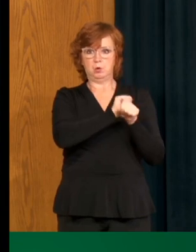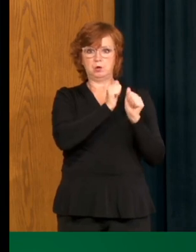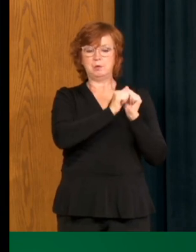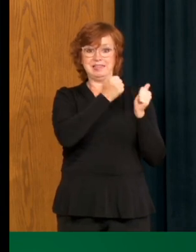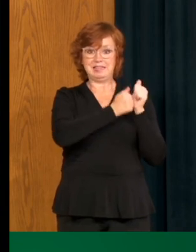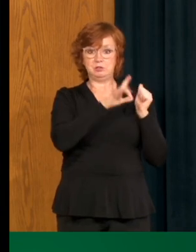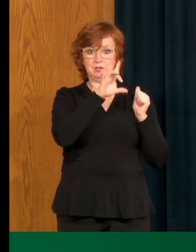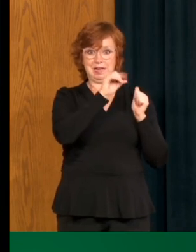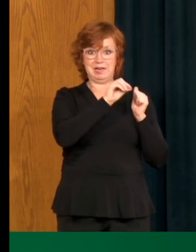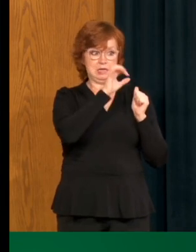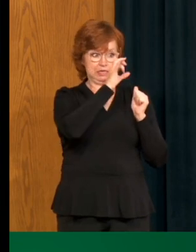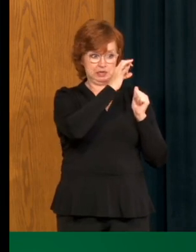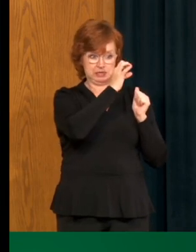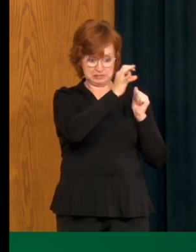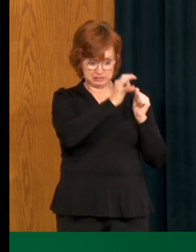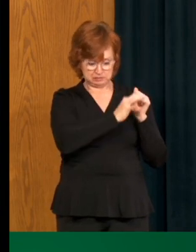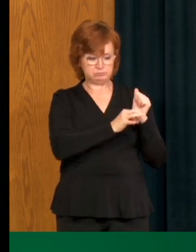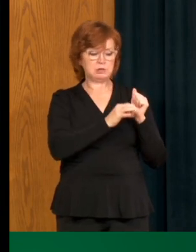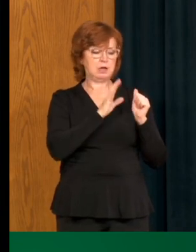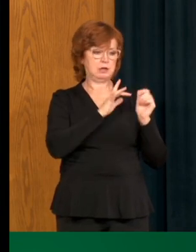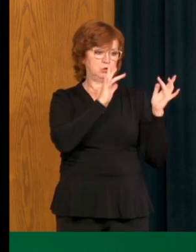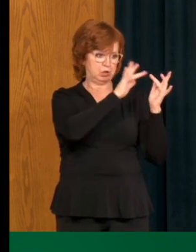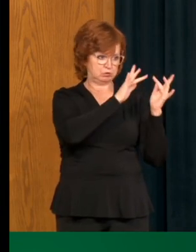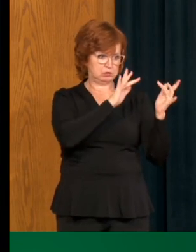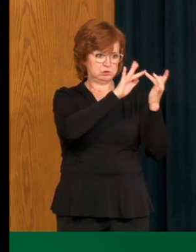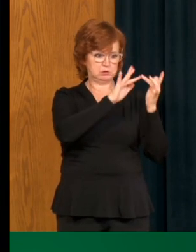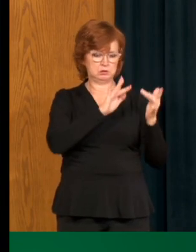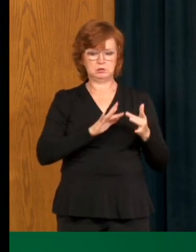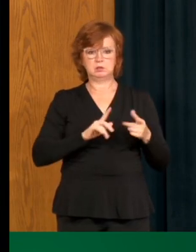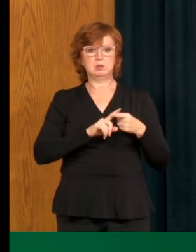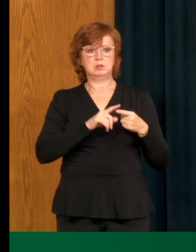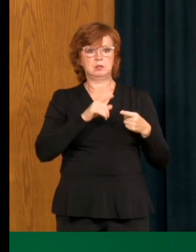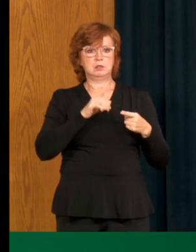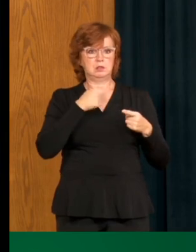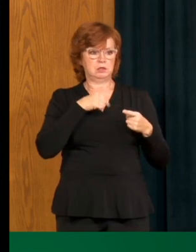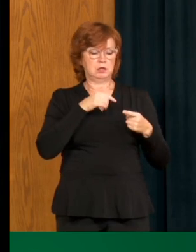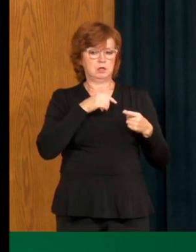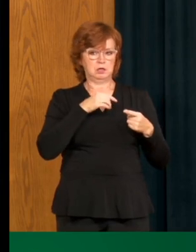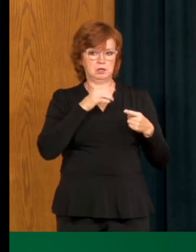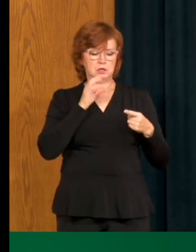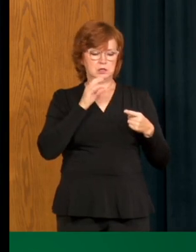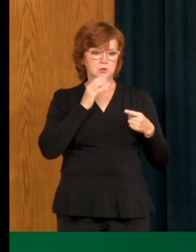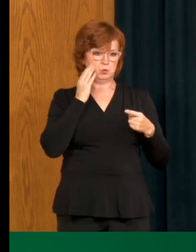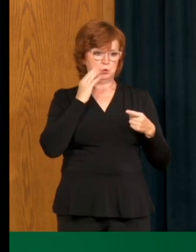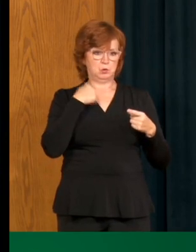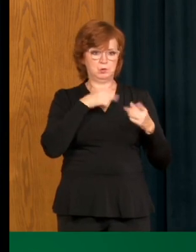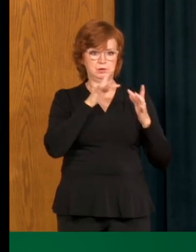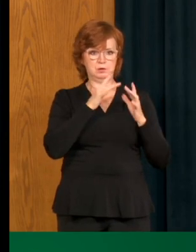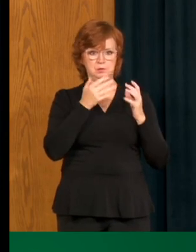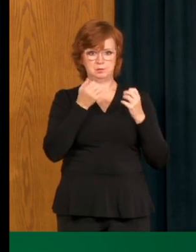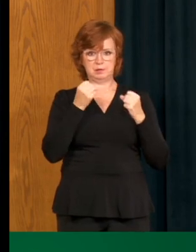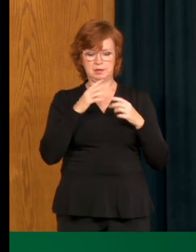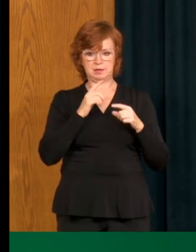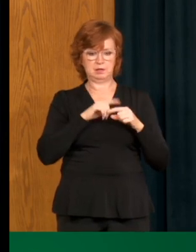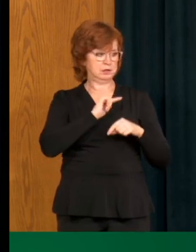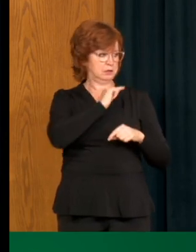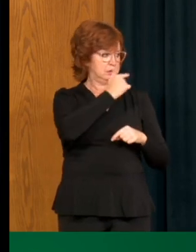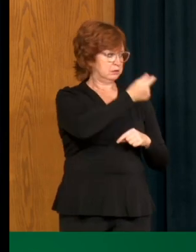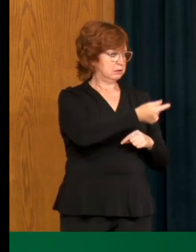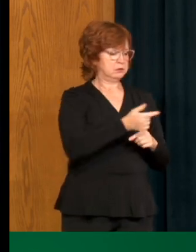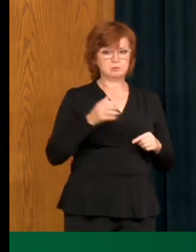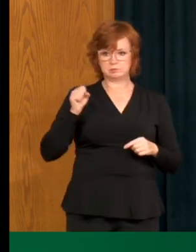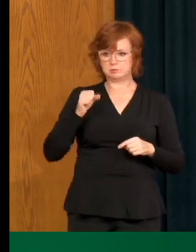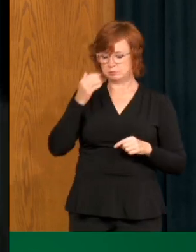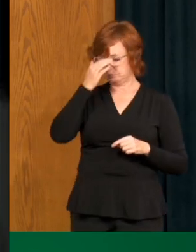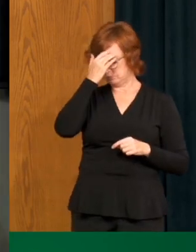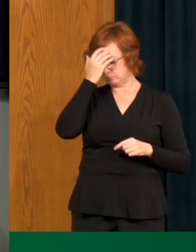and that is occurring. And now you've talked to a number of leaders already and I'll let the Minister of Rural and Remote Health address that. Certainly. Well, our